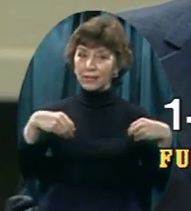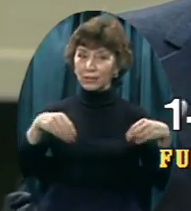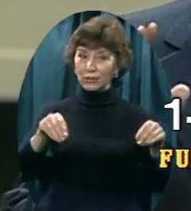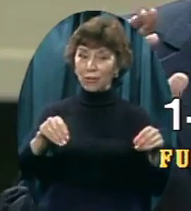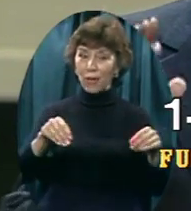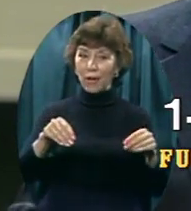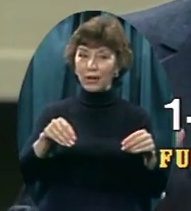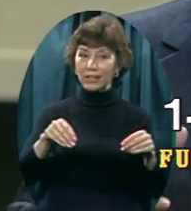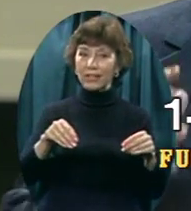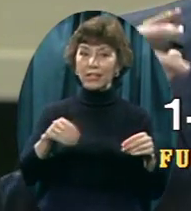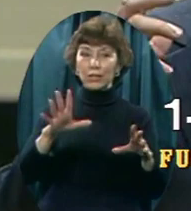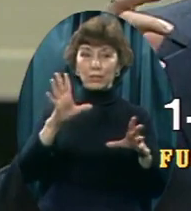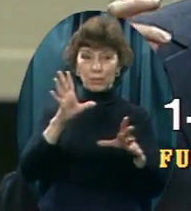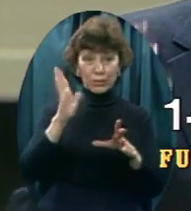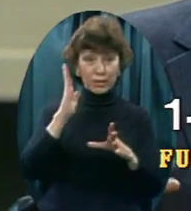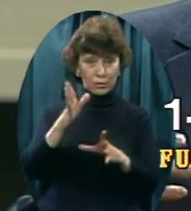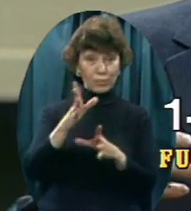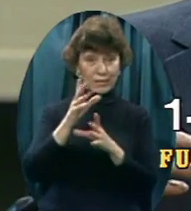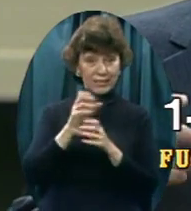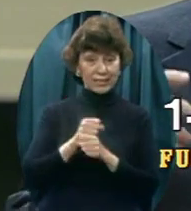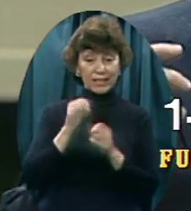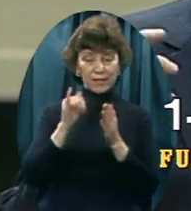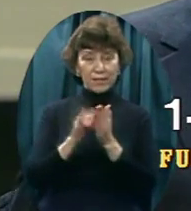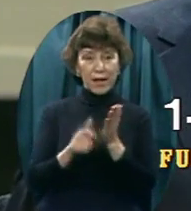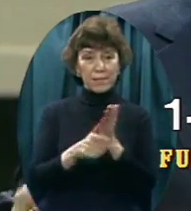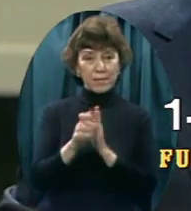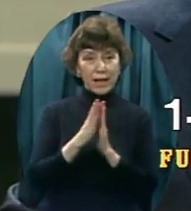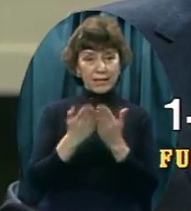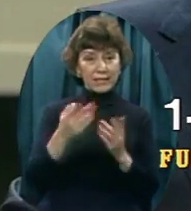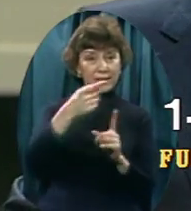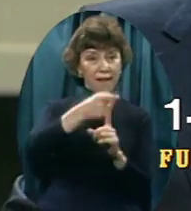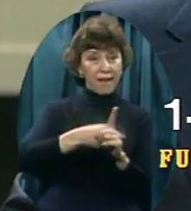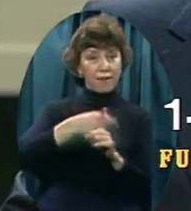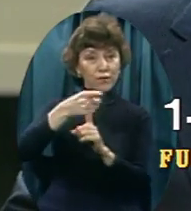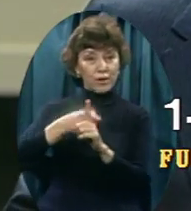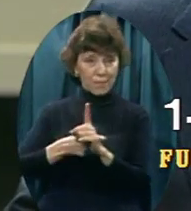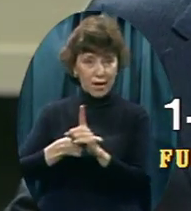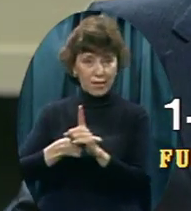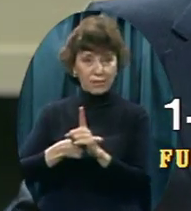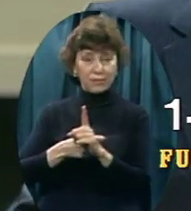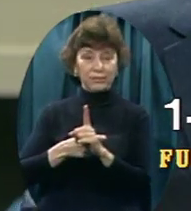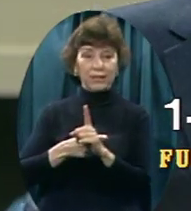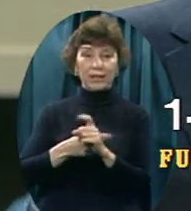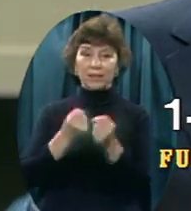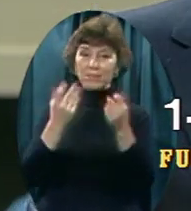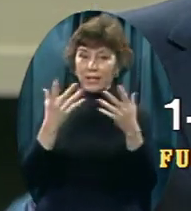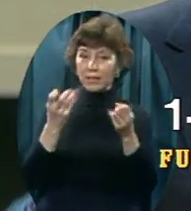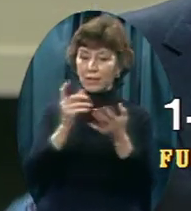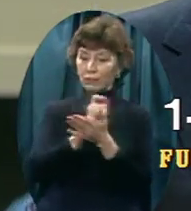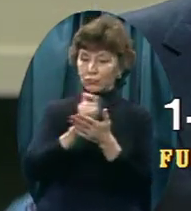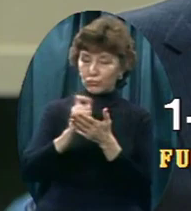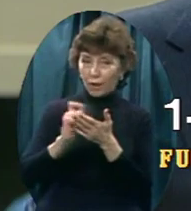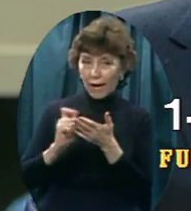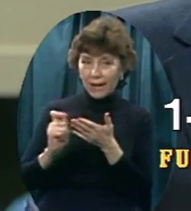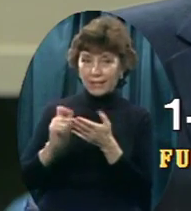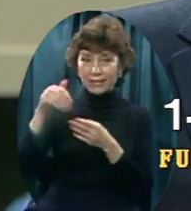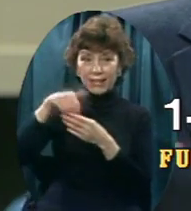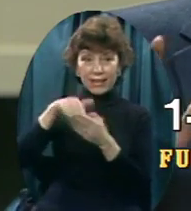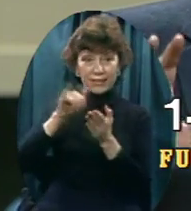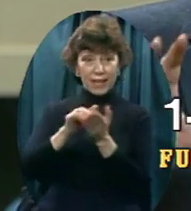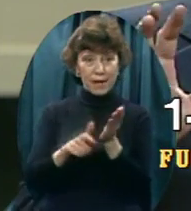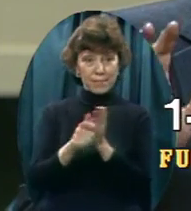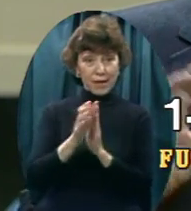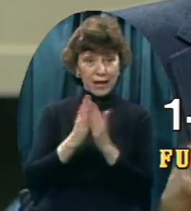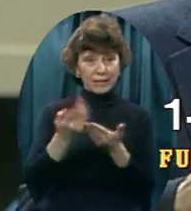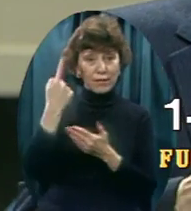magazine monthly and the Bible studies and the doctrinal helps and the issues that we deal with and editorials and family messages